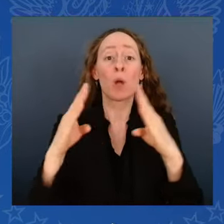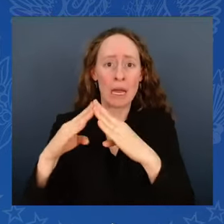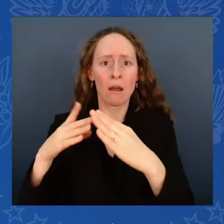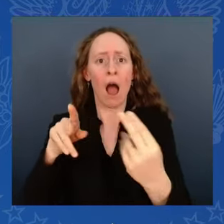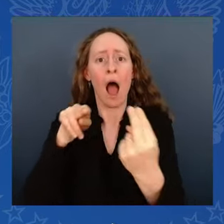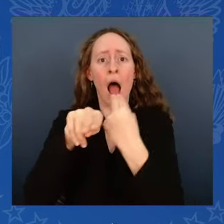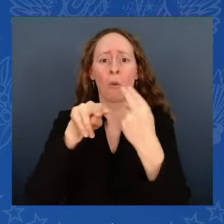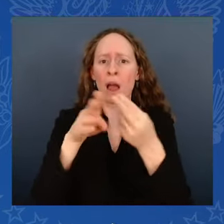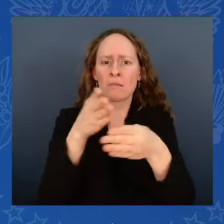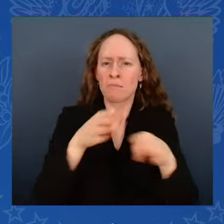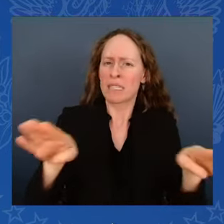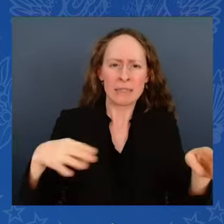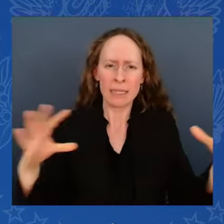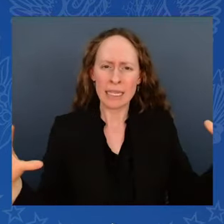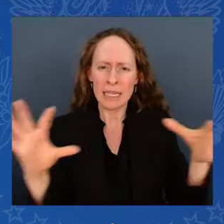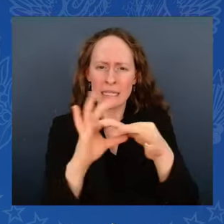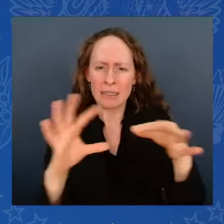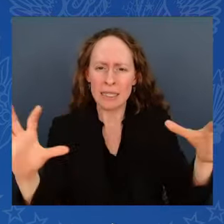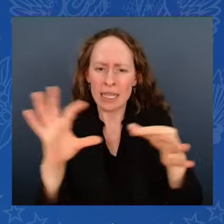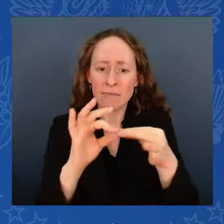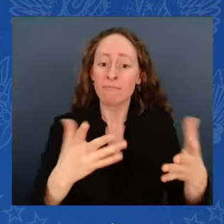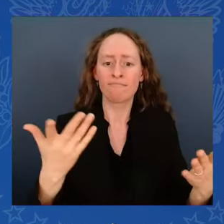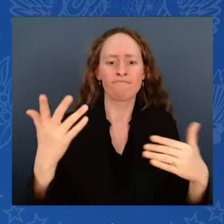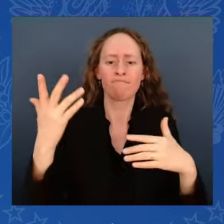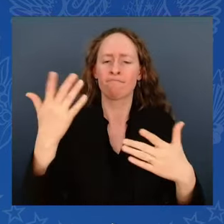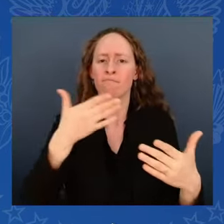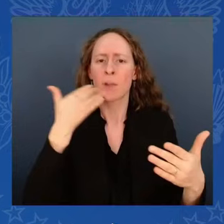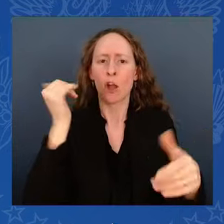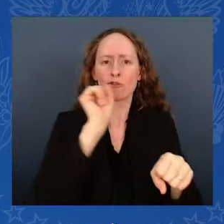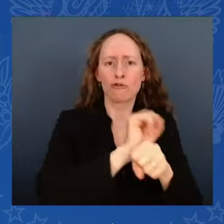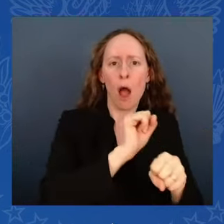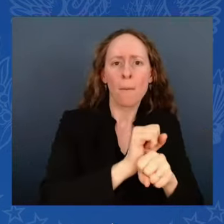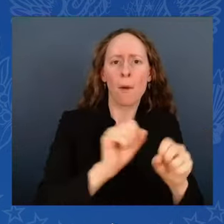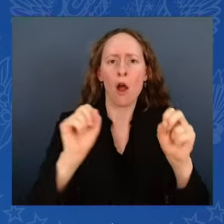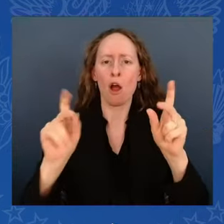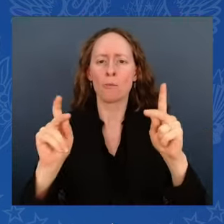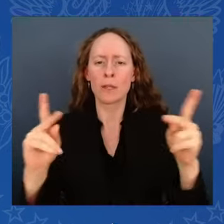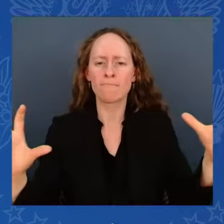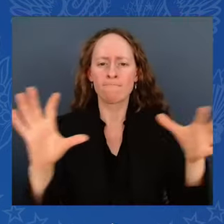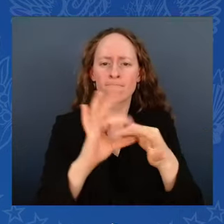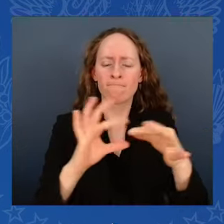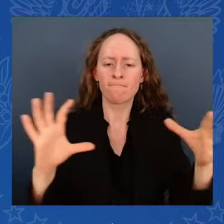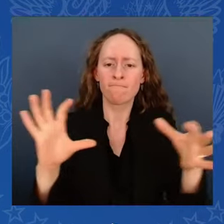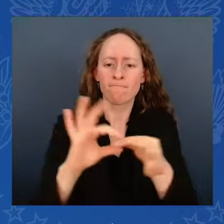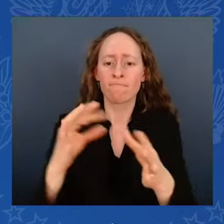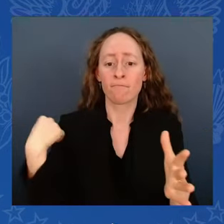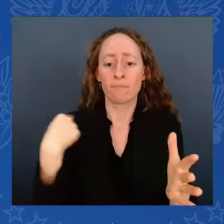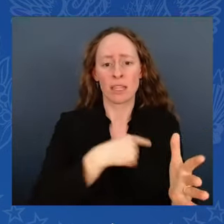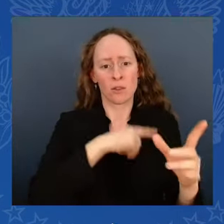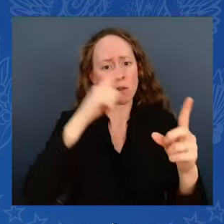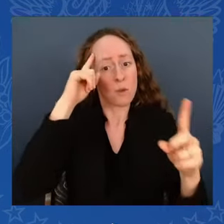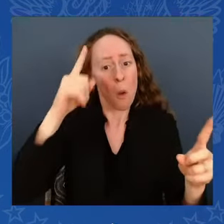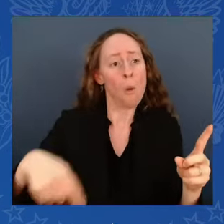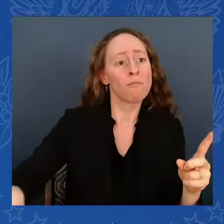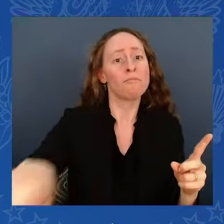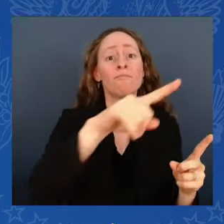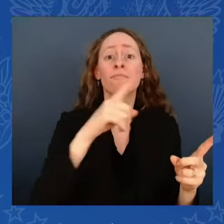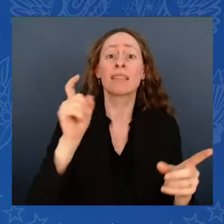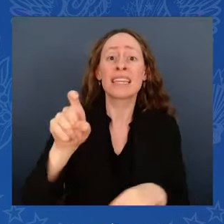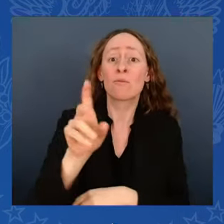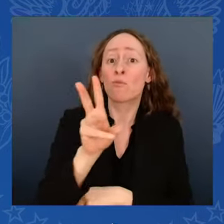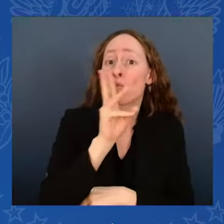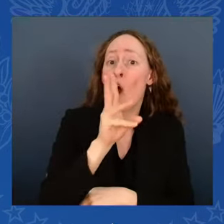has access to clean water and high-speed Internet. Promise kept to protect and expand Obamacare,